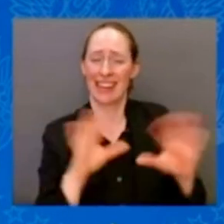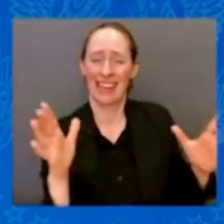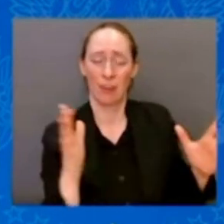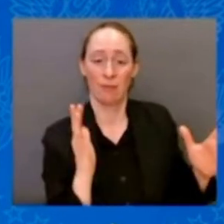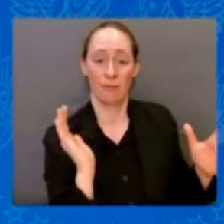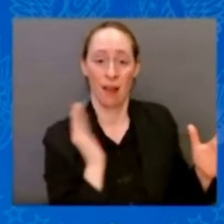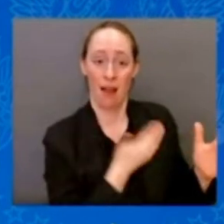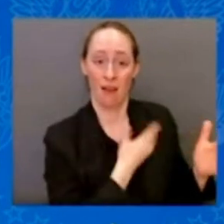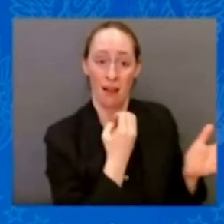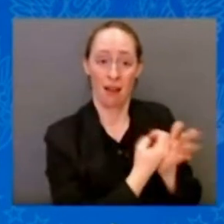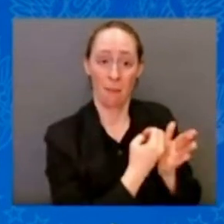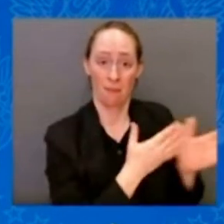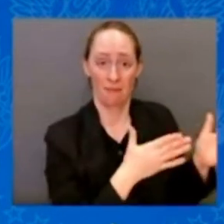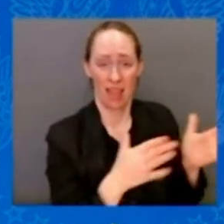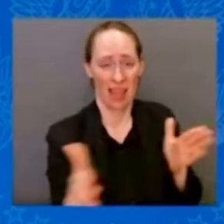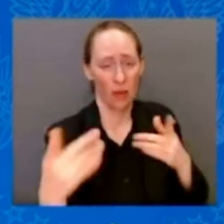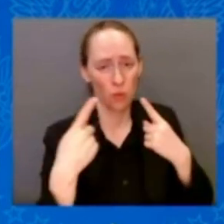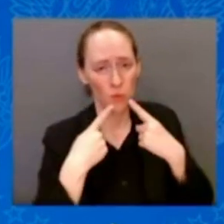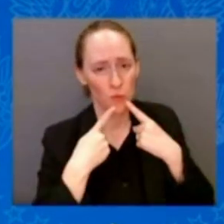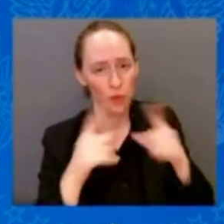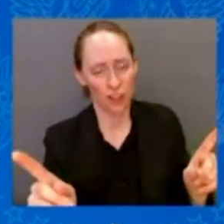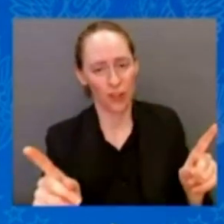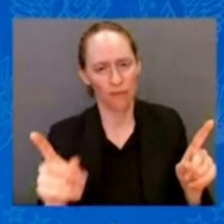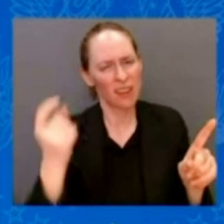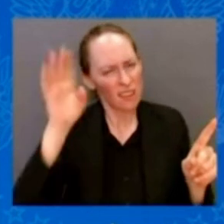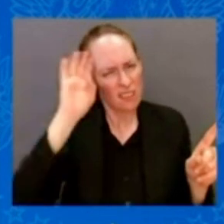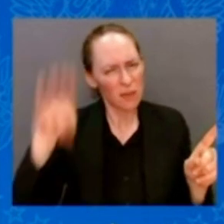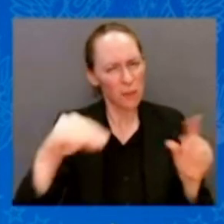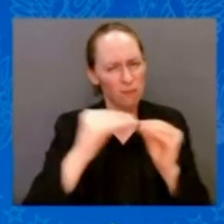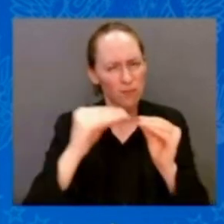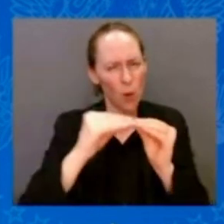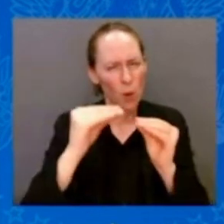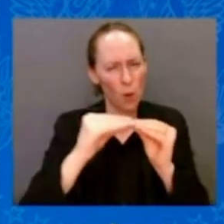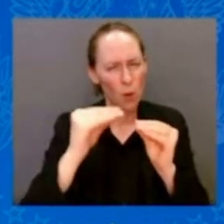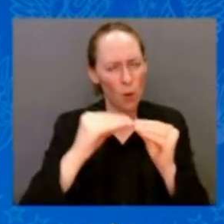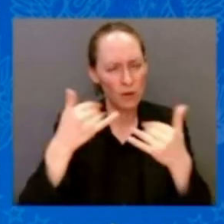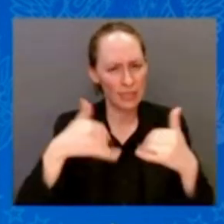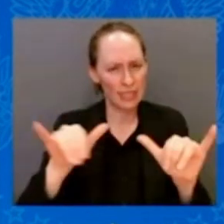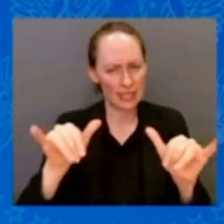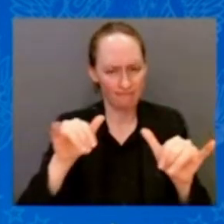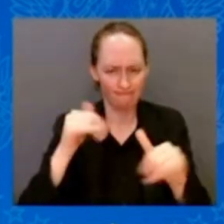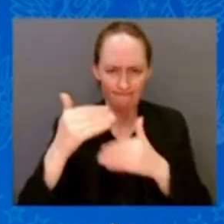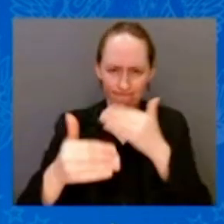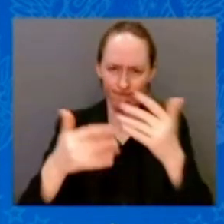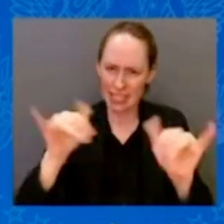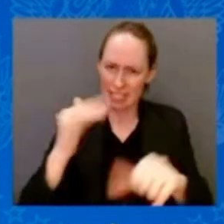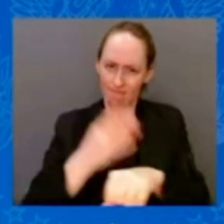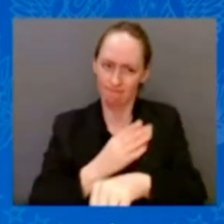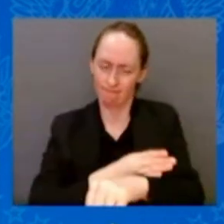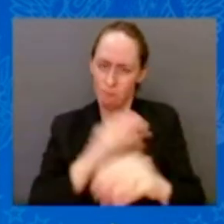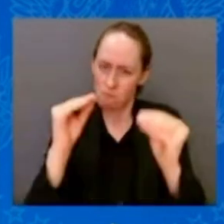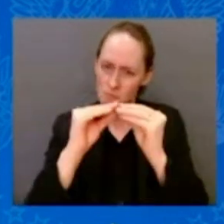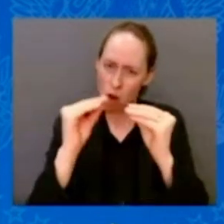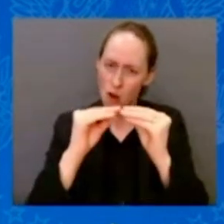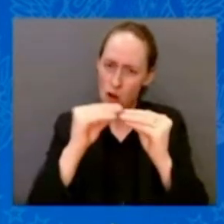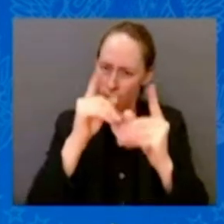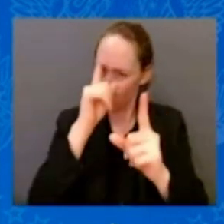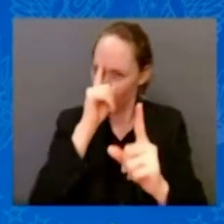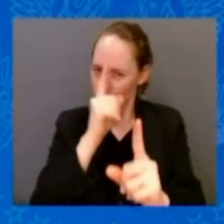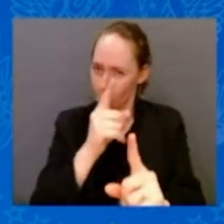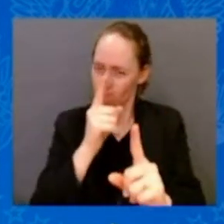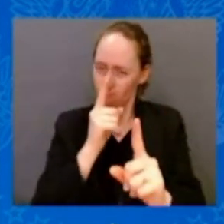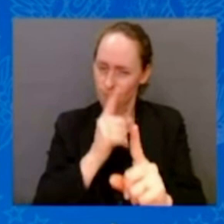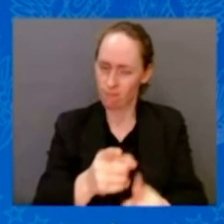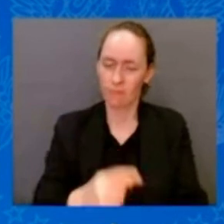Now, let's build on the progress we've made. Let's protect lower prescription drug cost procedures. Expand health coverage for more who need it and can't get it.